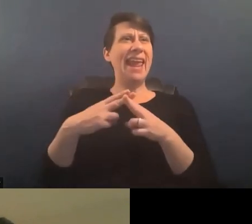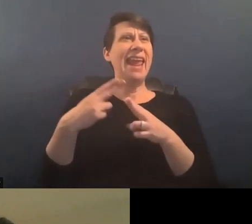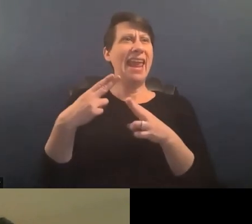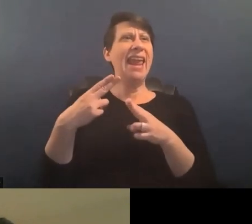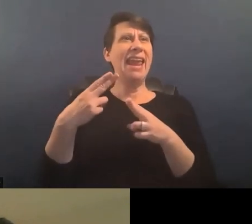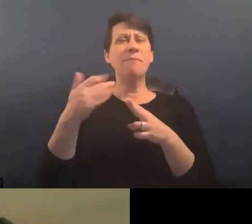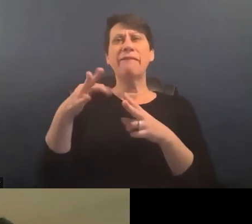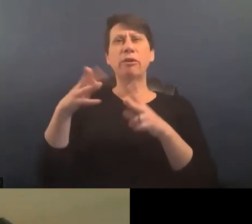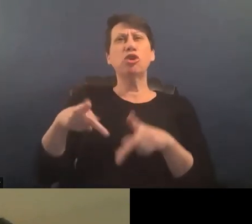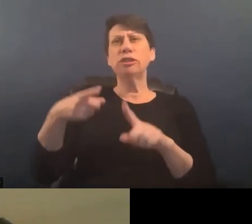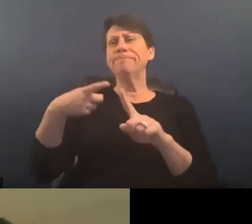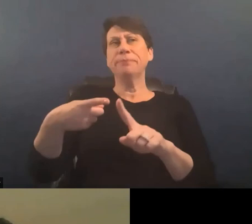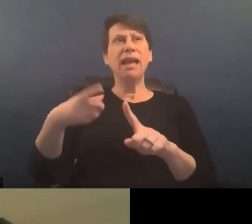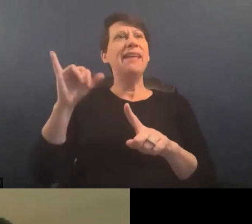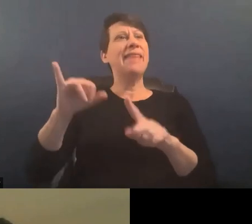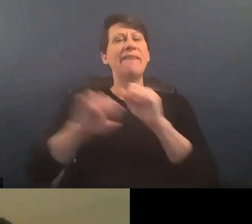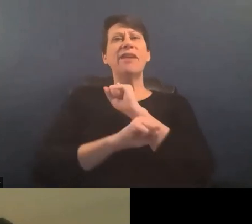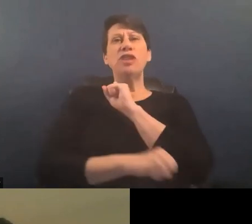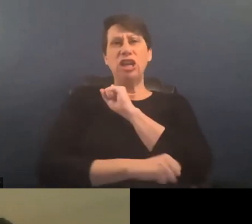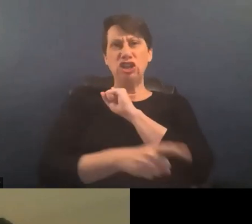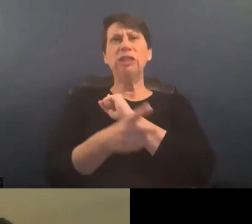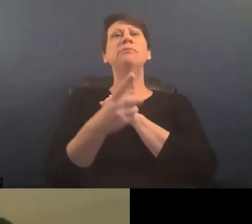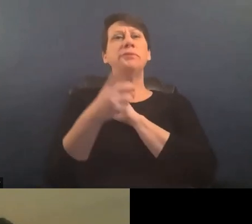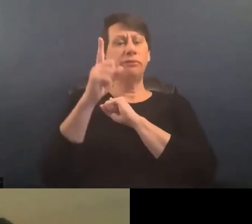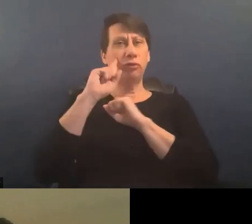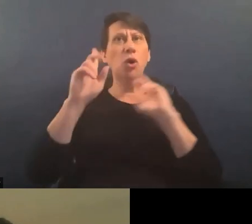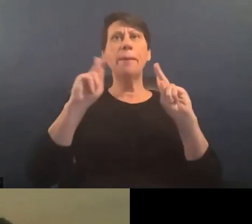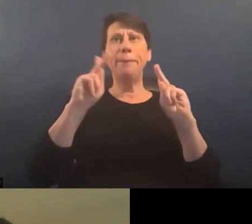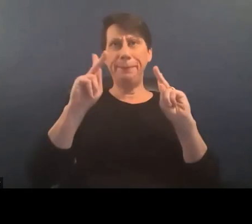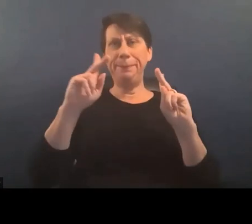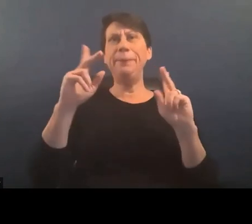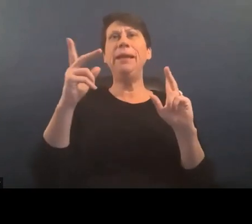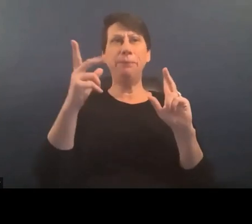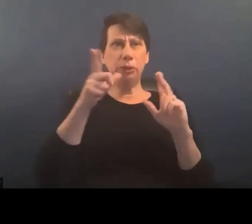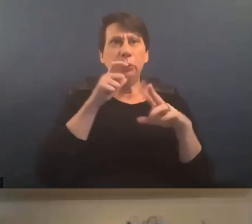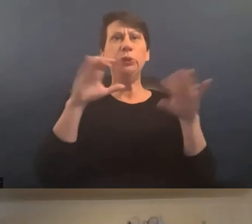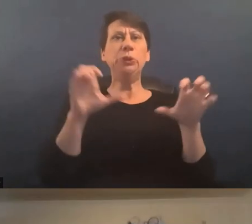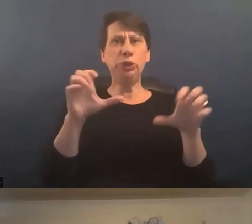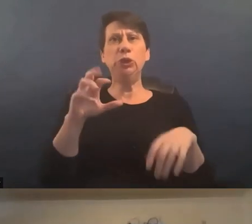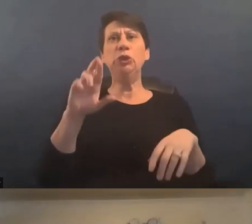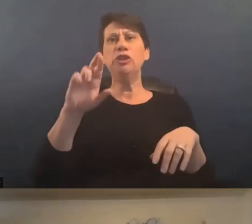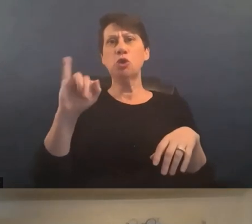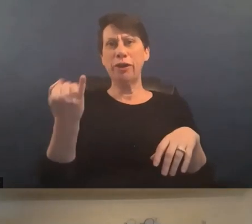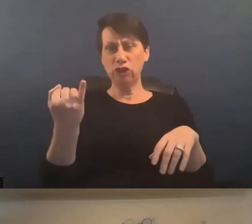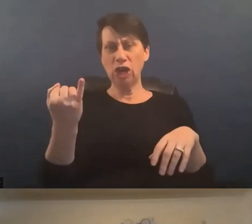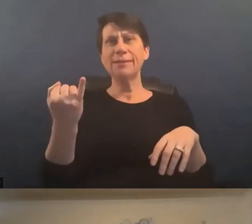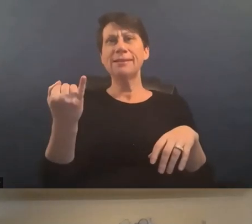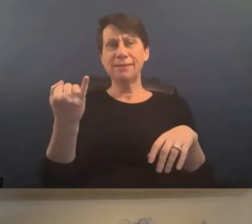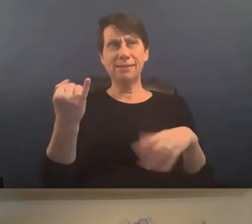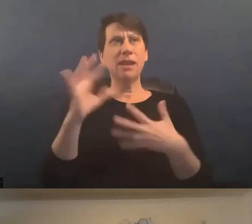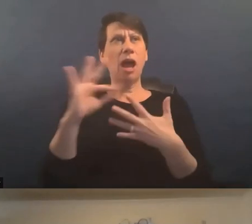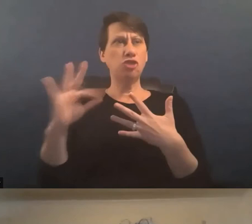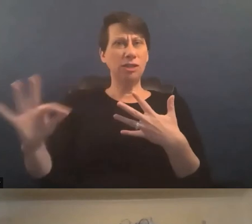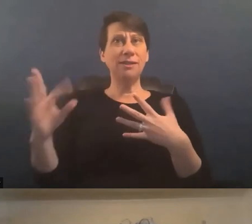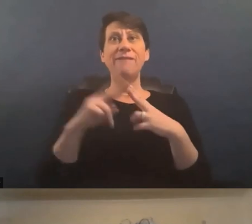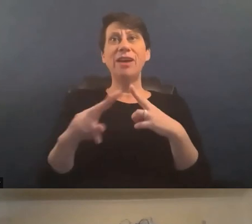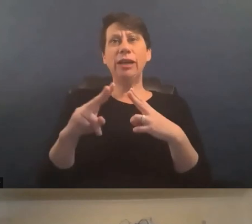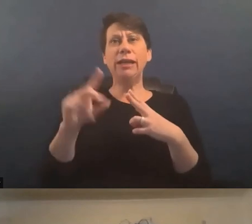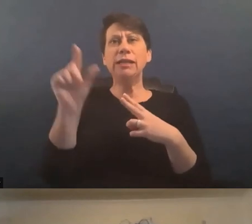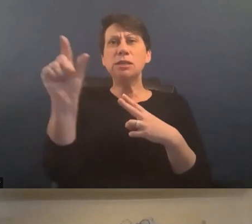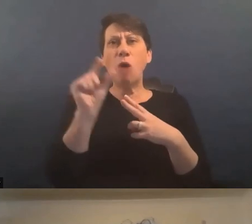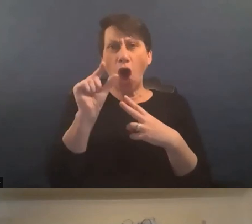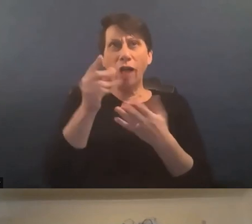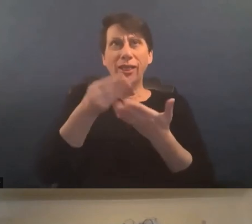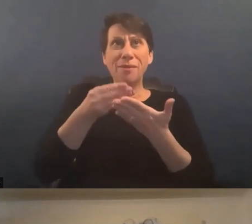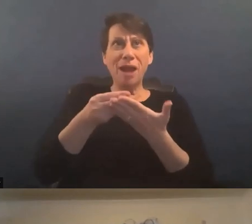who are exploring um restorative and transformative justice alternatives so very small amounts but